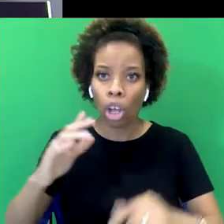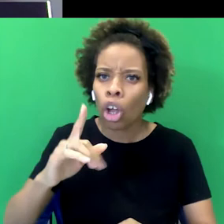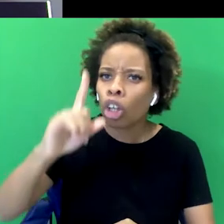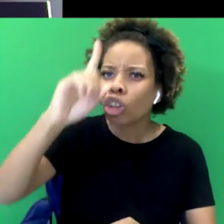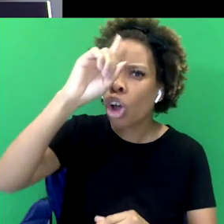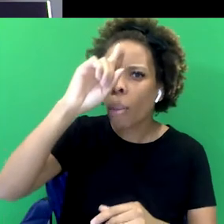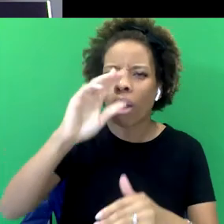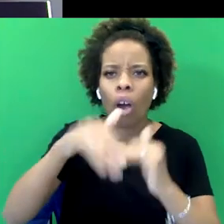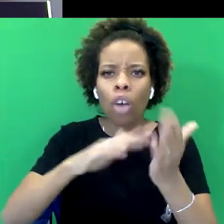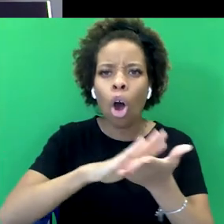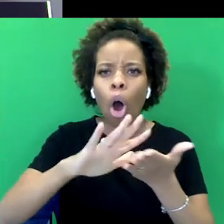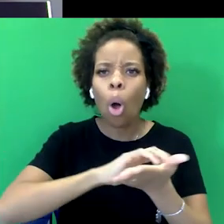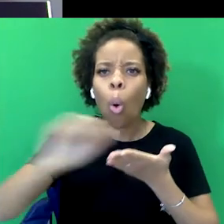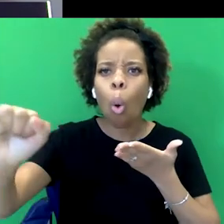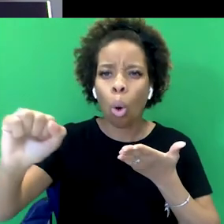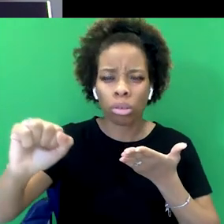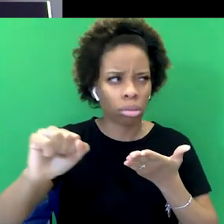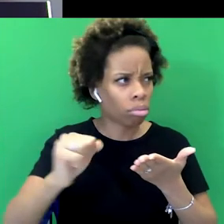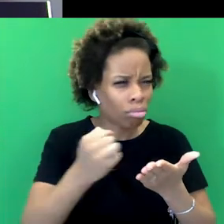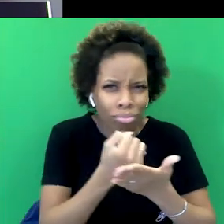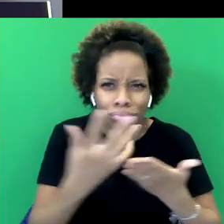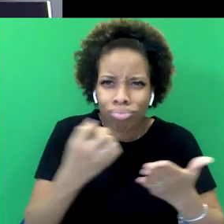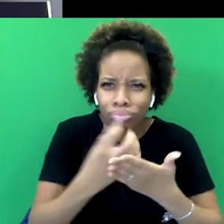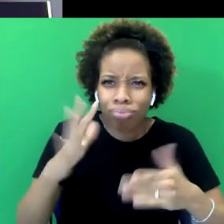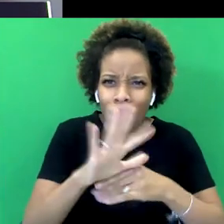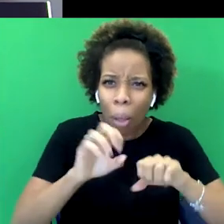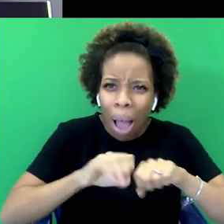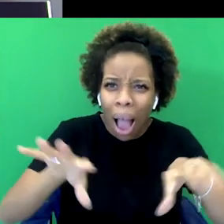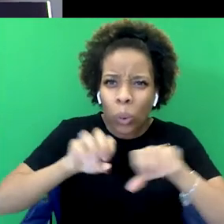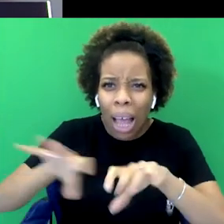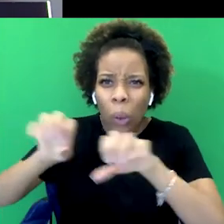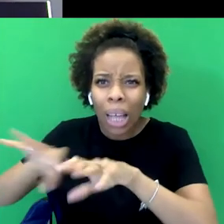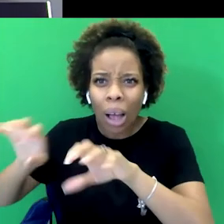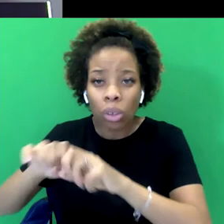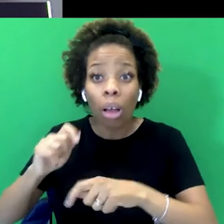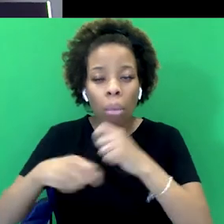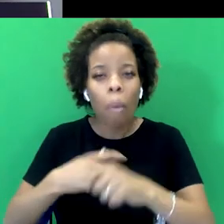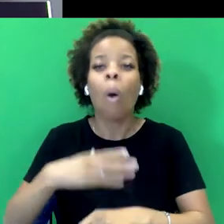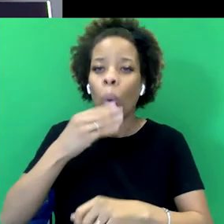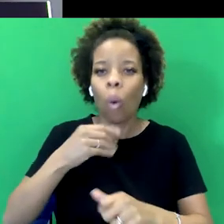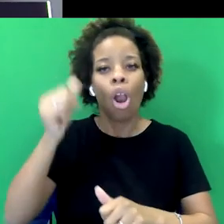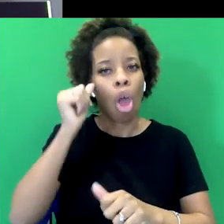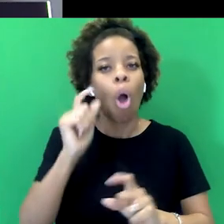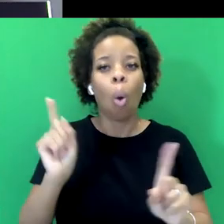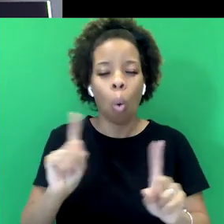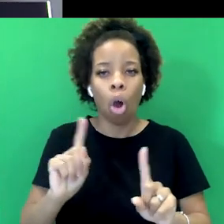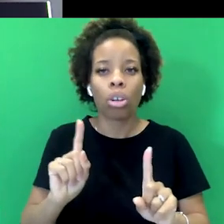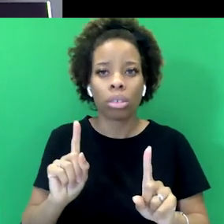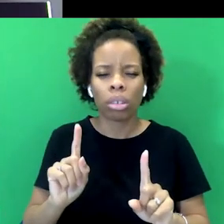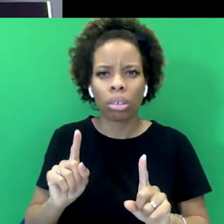the Holocaust. I mean, how many films about the colonial era are actually made? You get kind of rose-tinted versions of